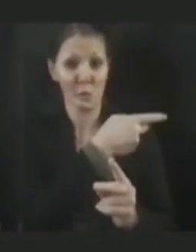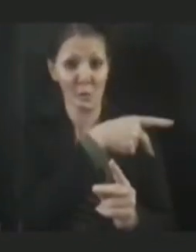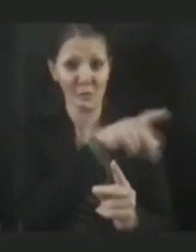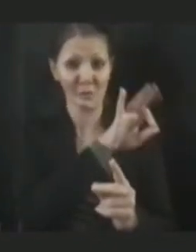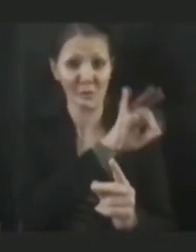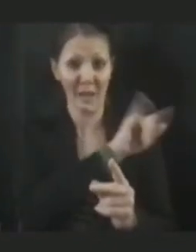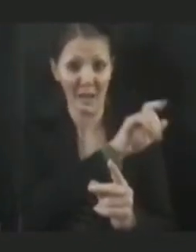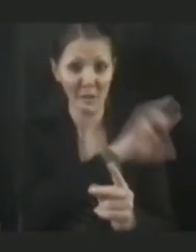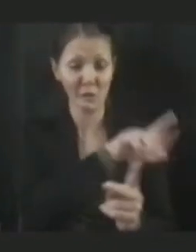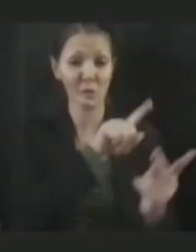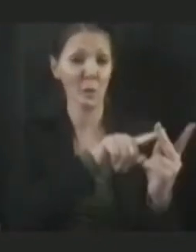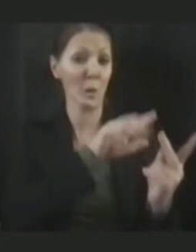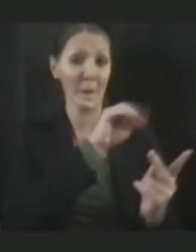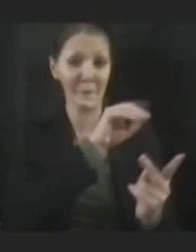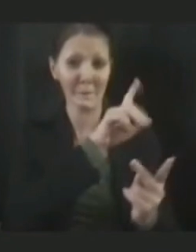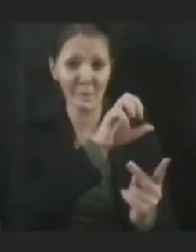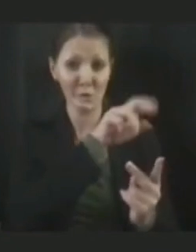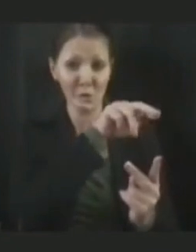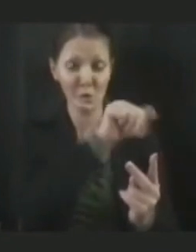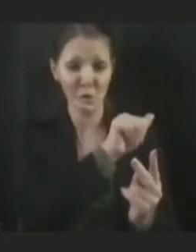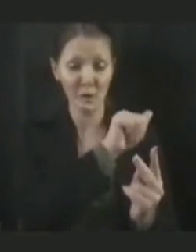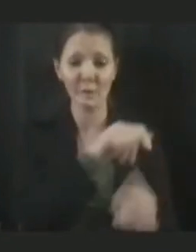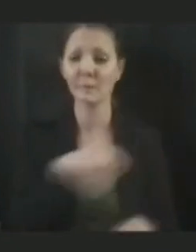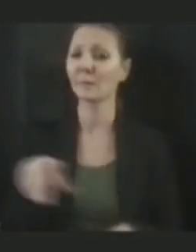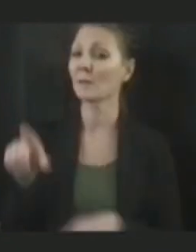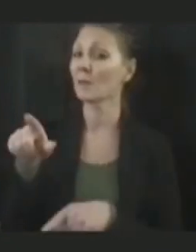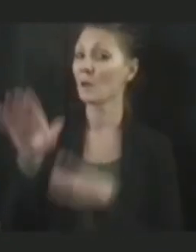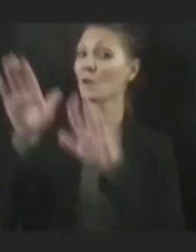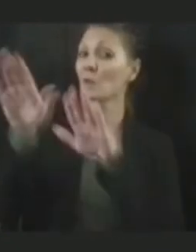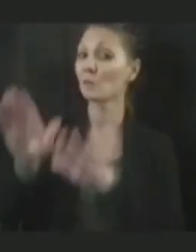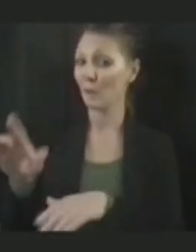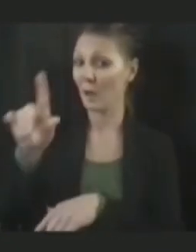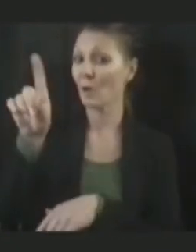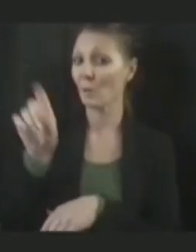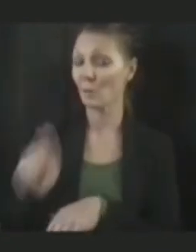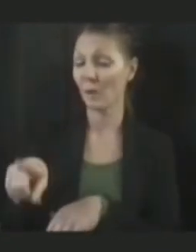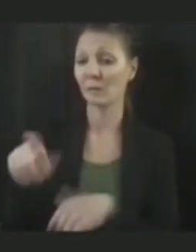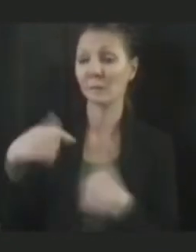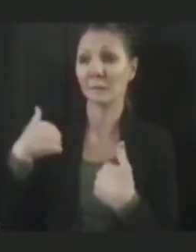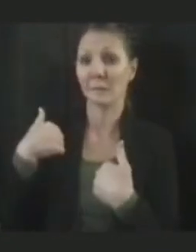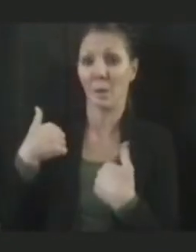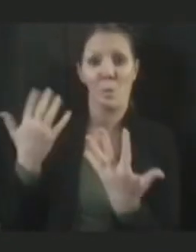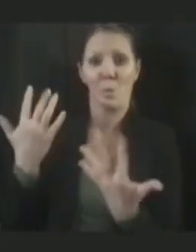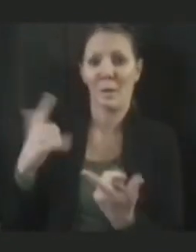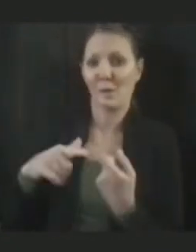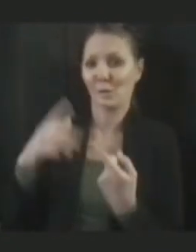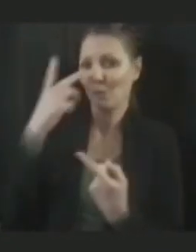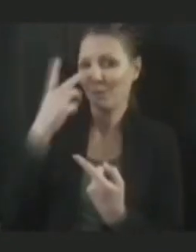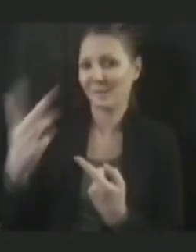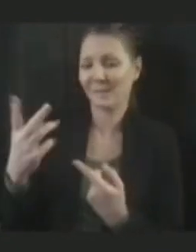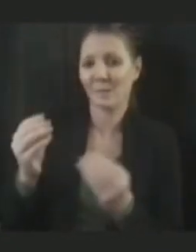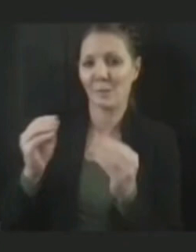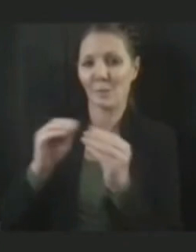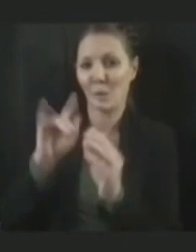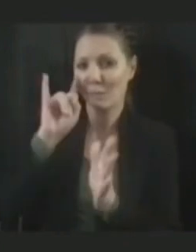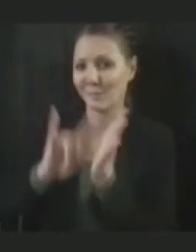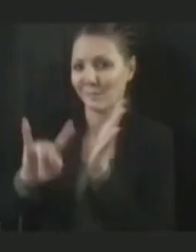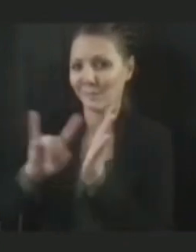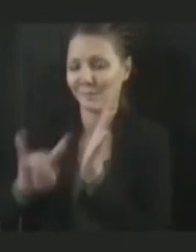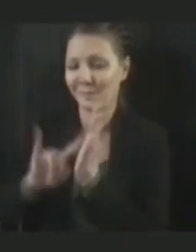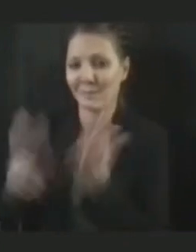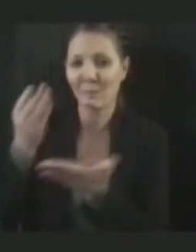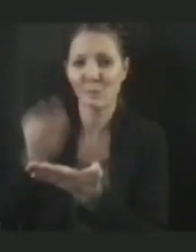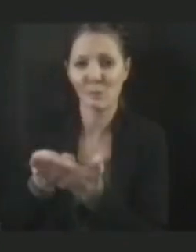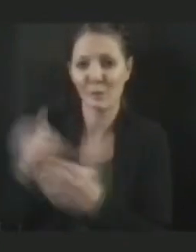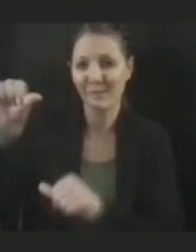question. And I think I'm waiting to see some follow-up science on this question as well. So what we know is that